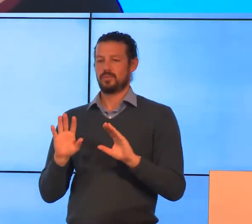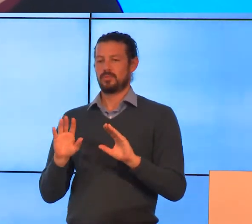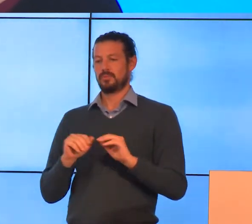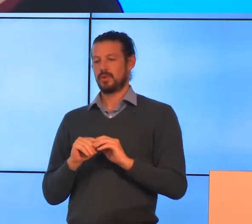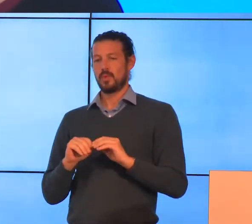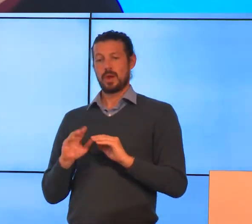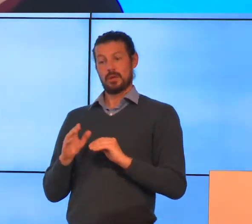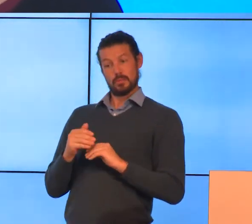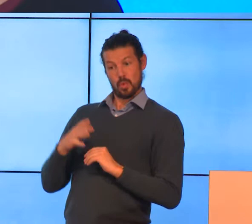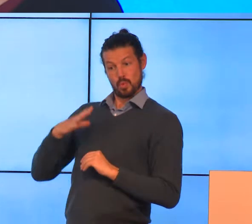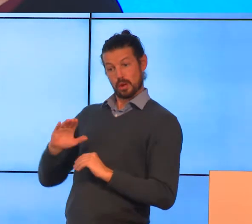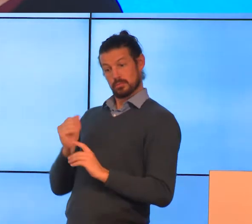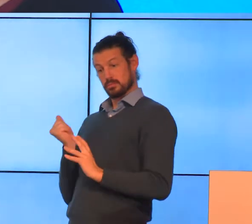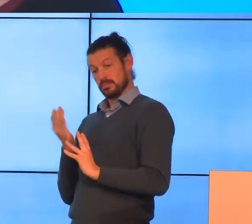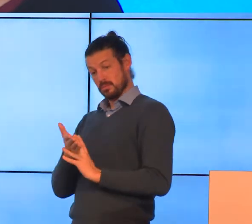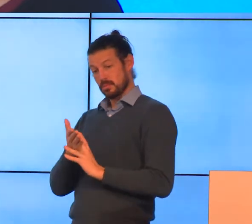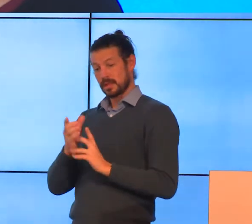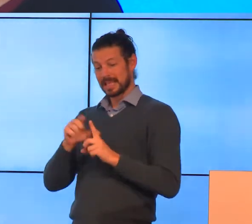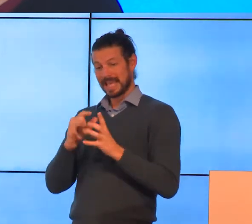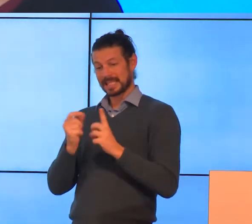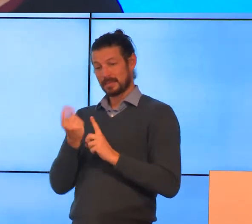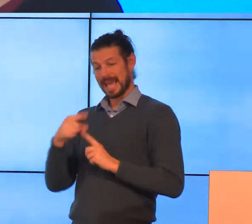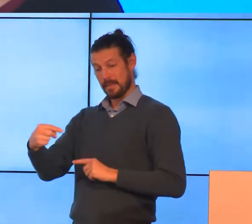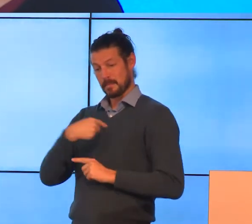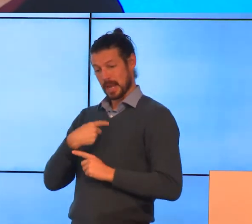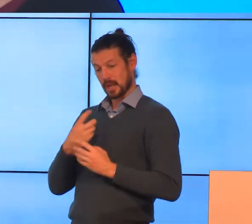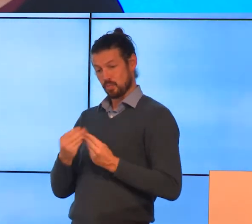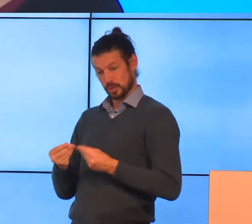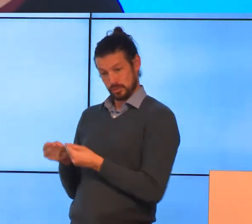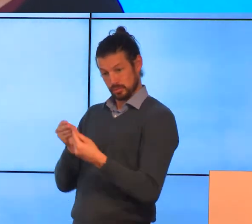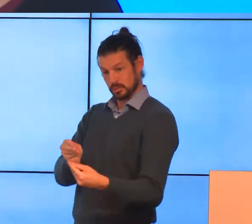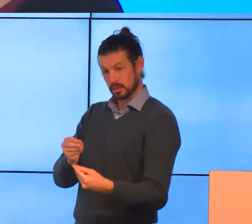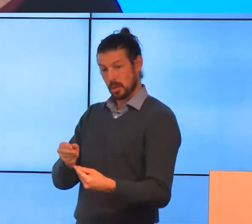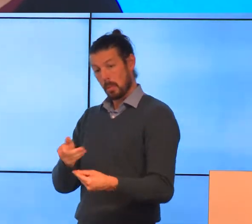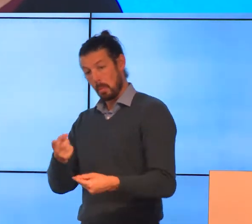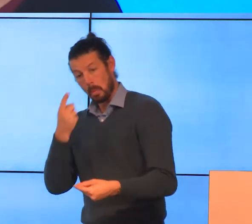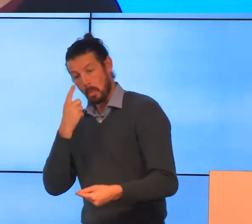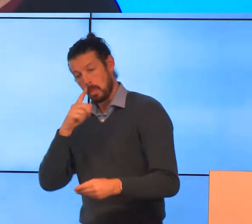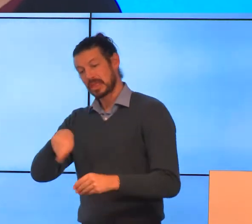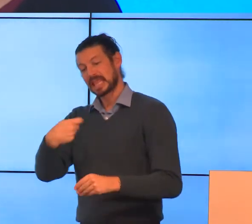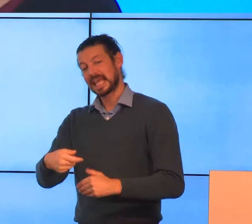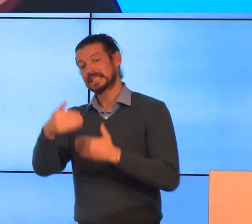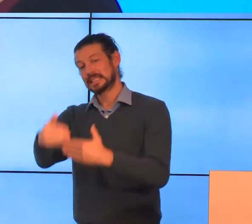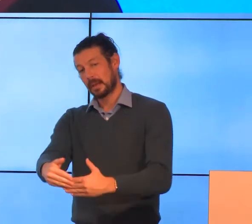send them a copy of DSP and Me and encourage them to have a go at the next step.